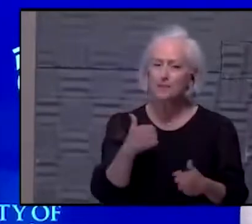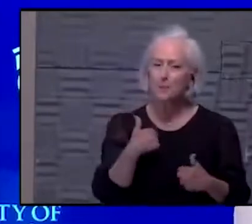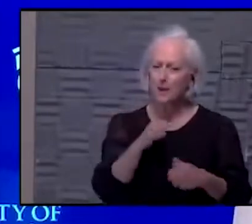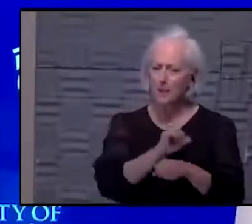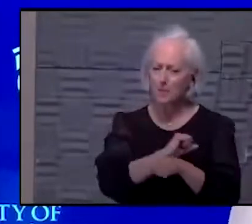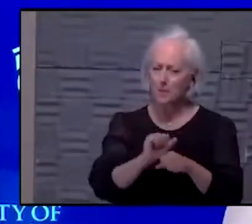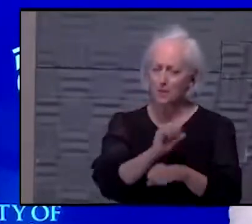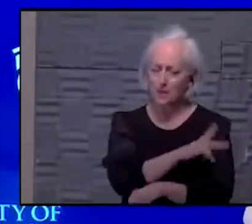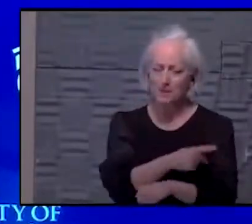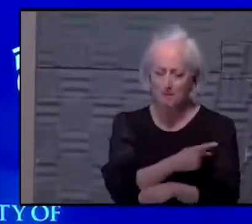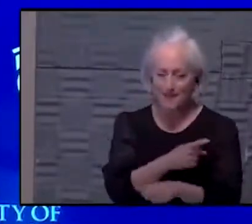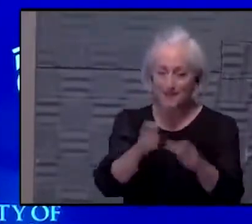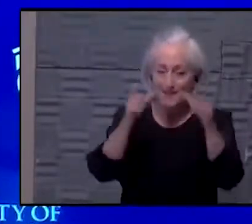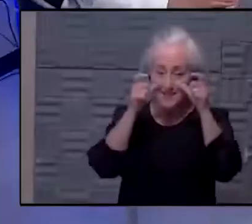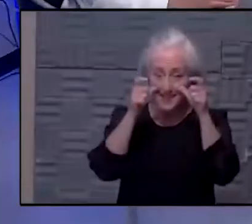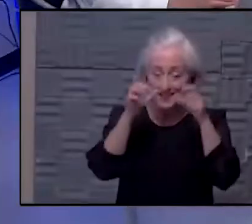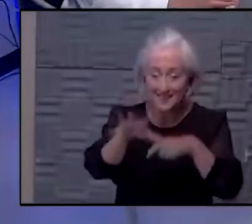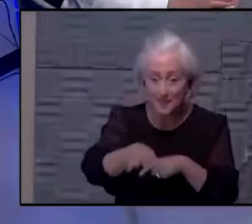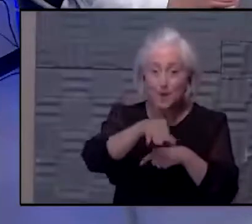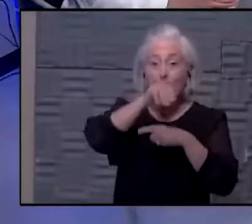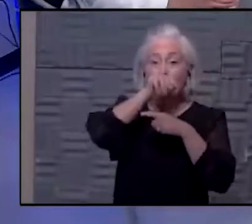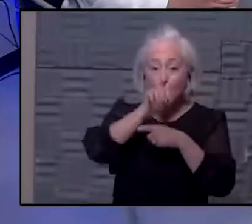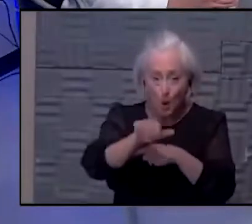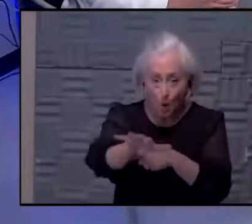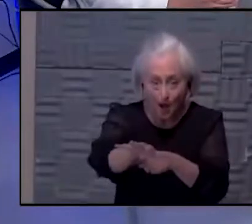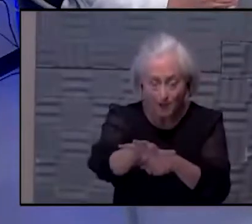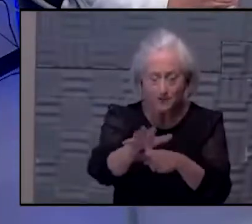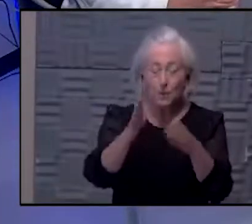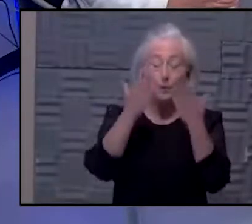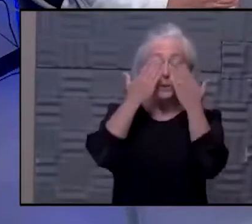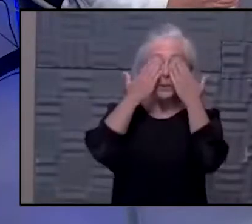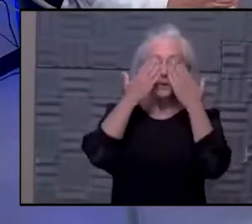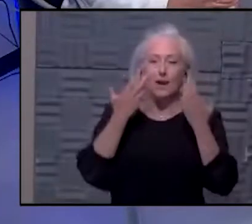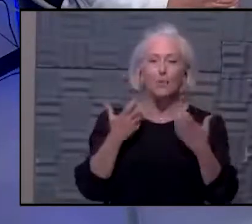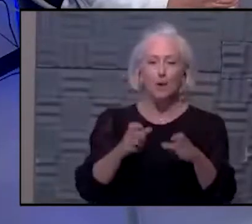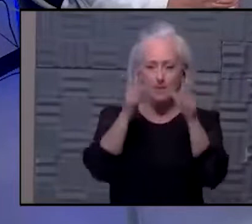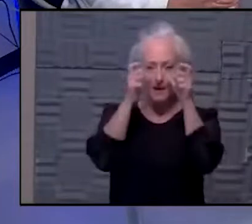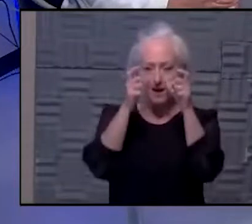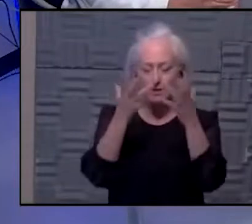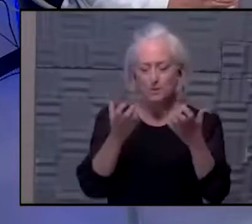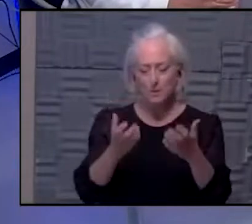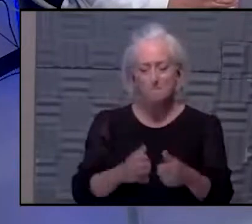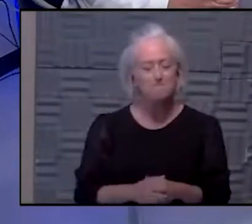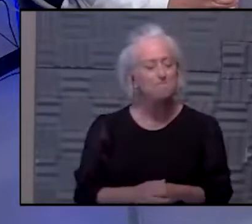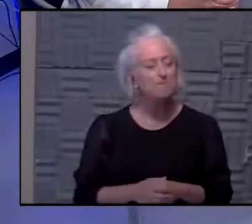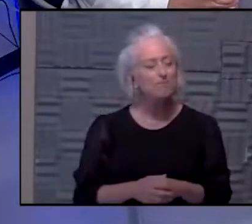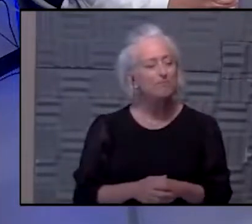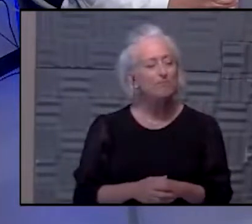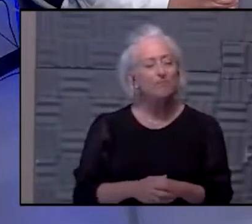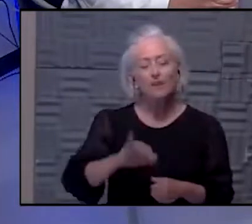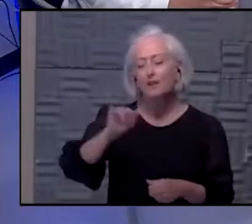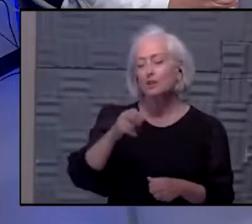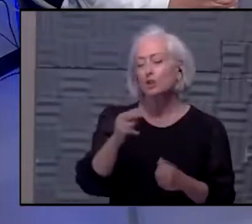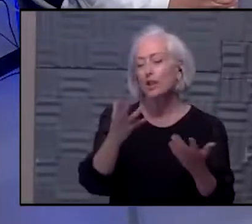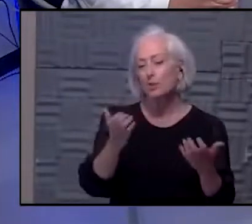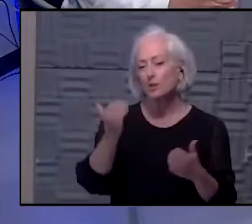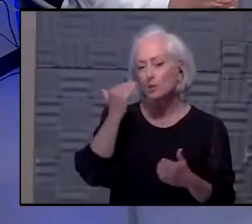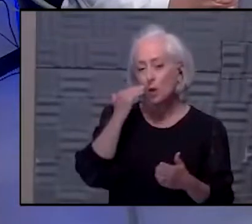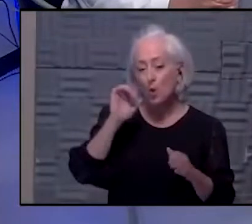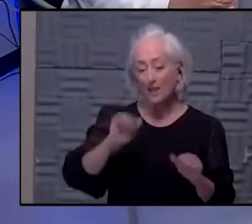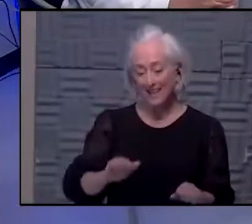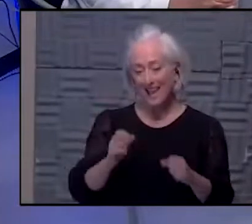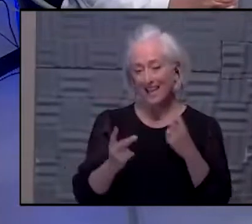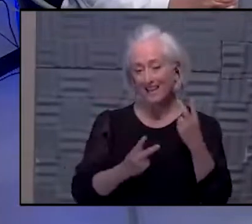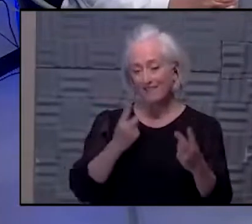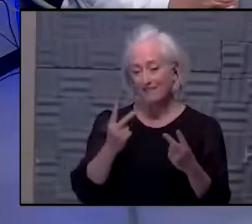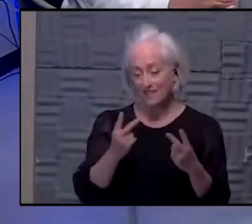Give me more of my goggles. Good point. Jan wants to know, just to clarify, can a visiting relative from out of state receive